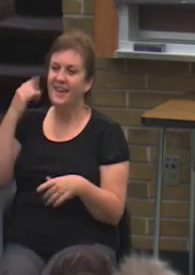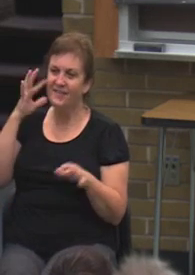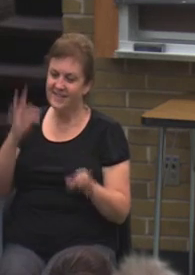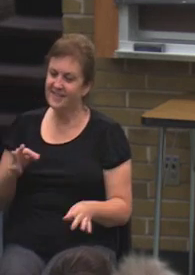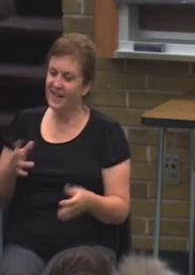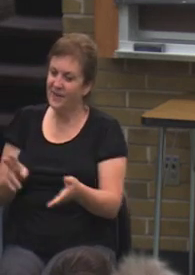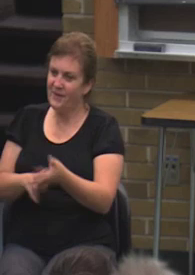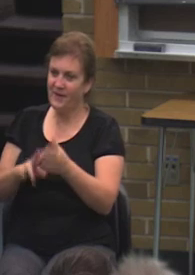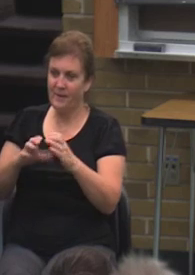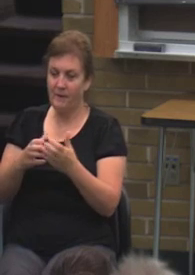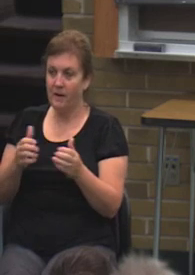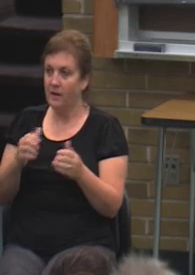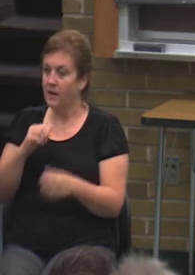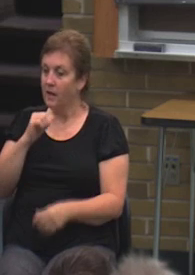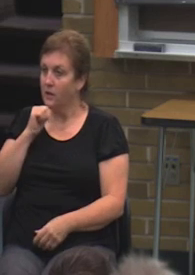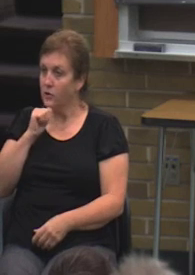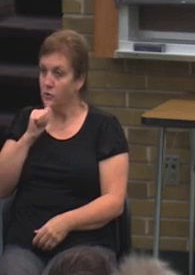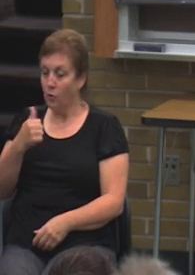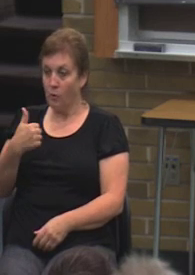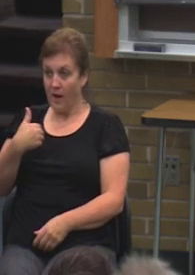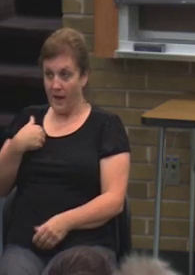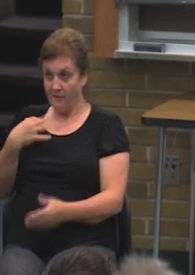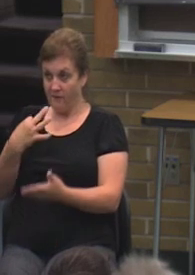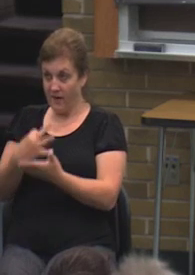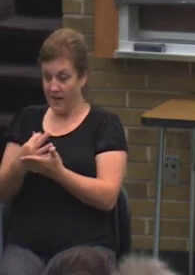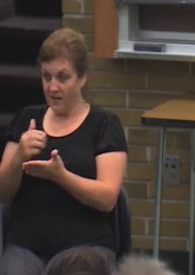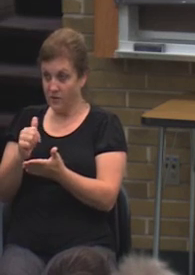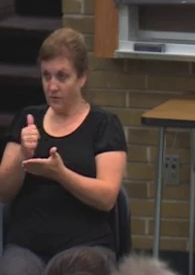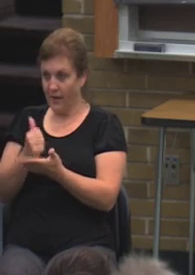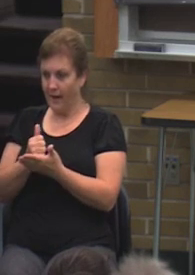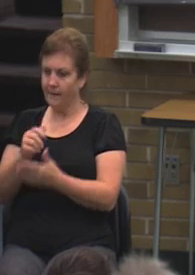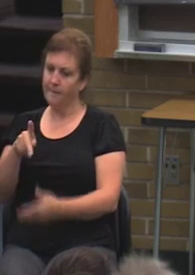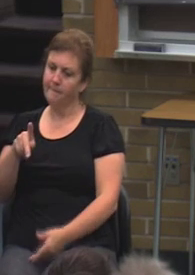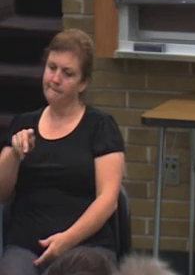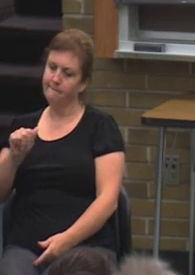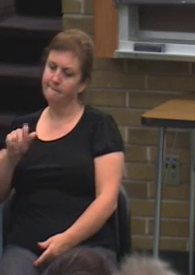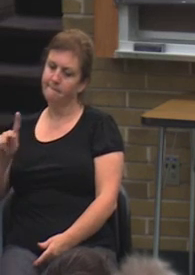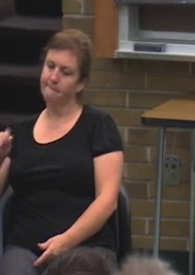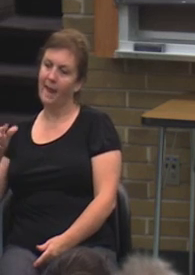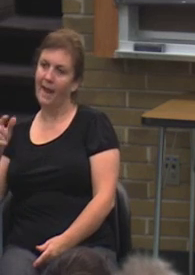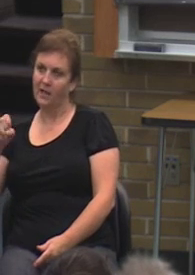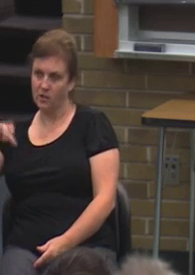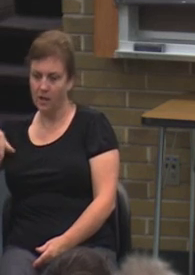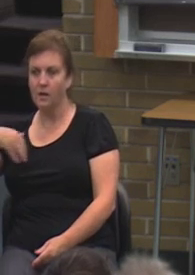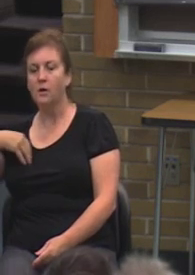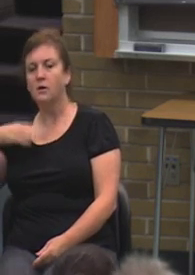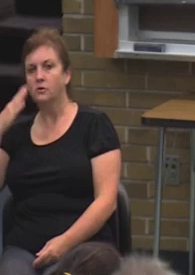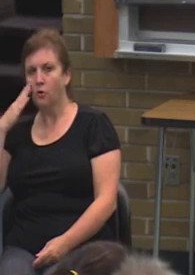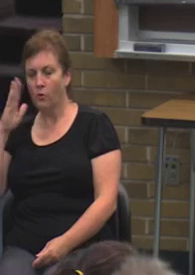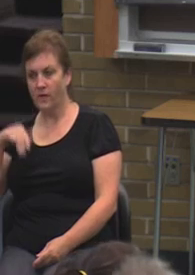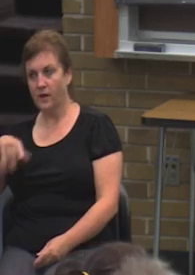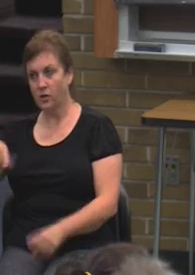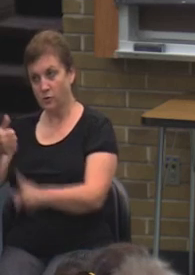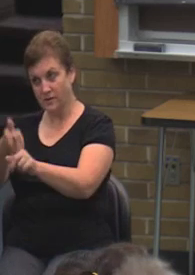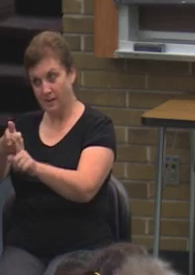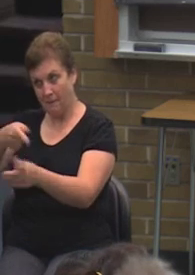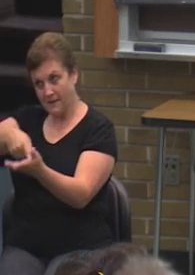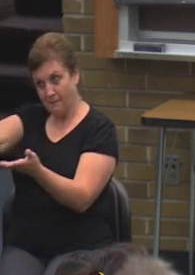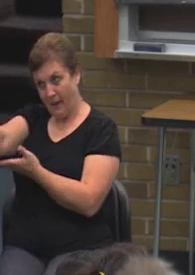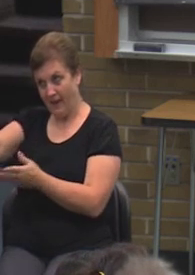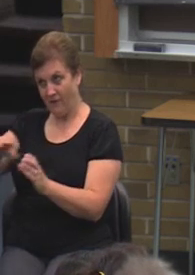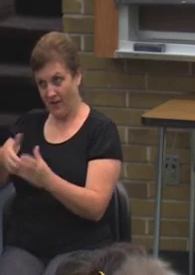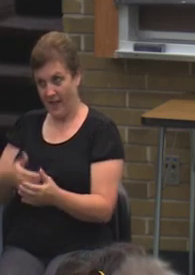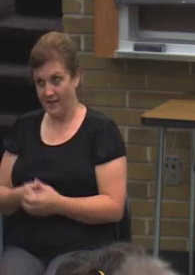for classes without having your financial aid package, please be aware that you are responsible for tuition and fees. Realistically